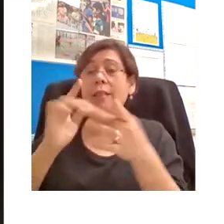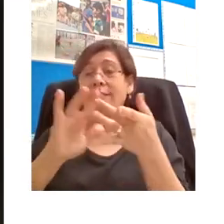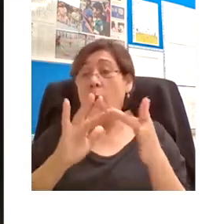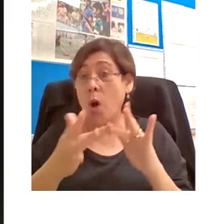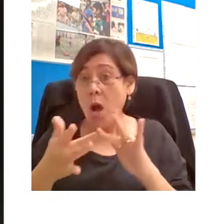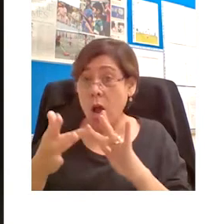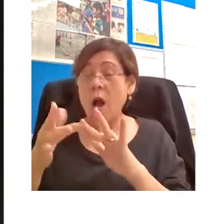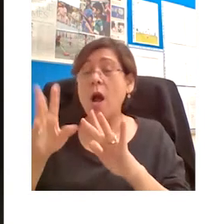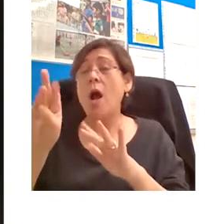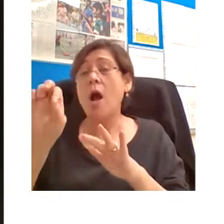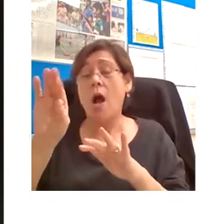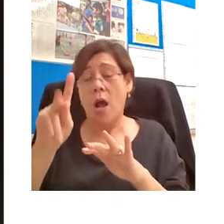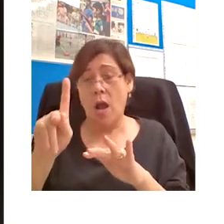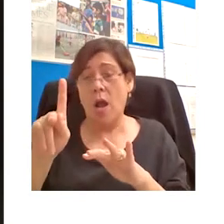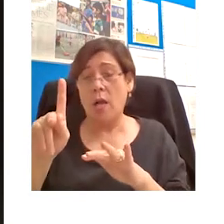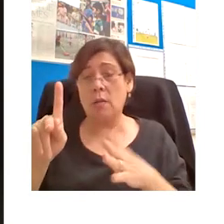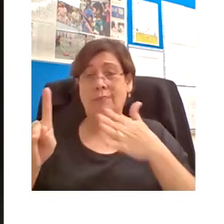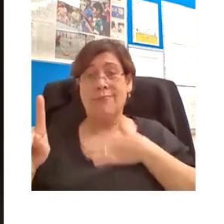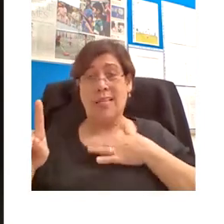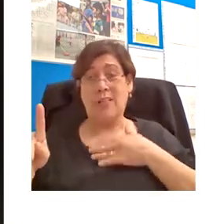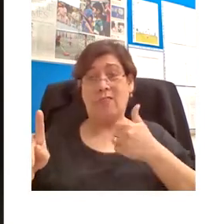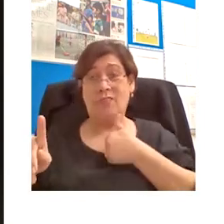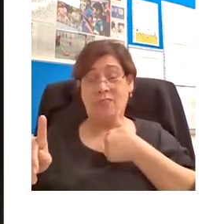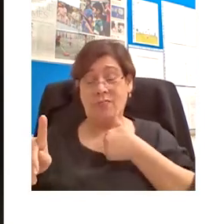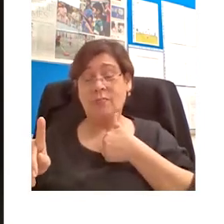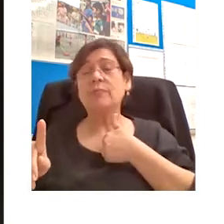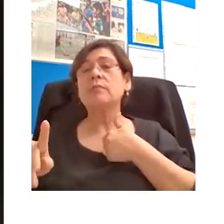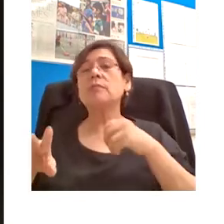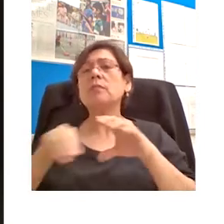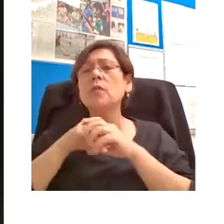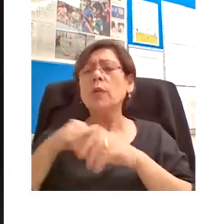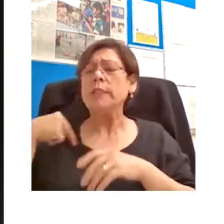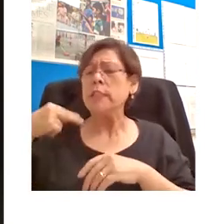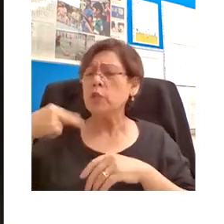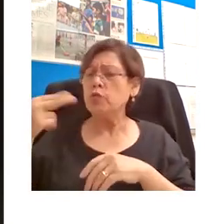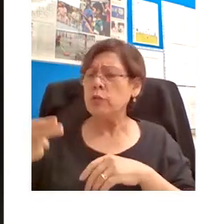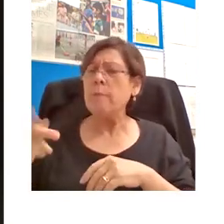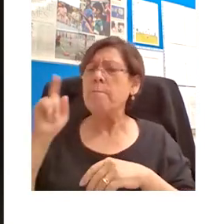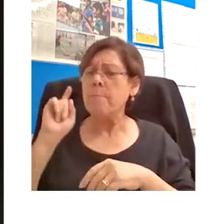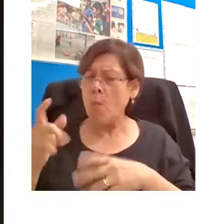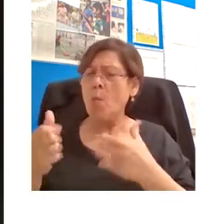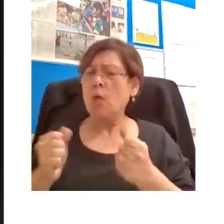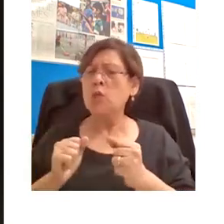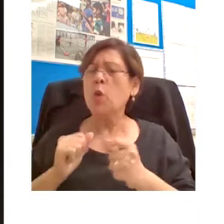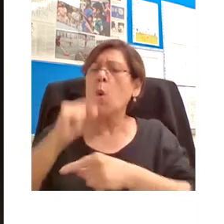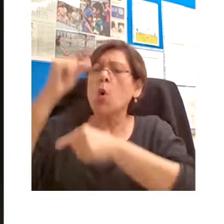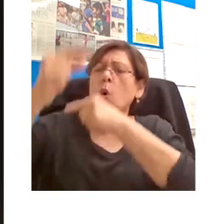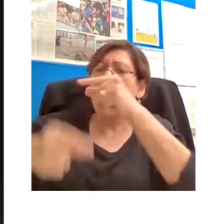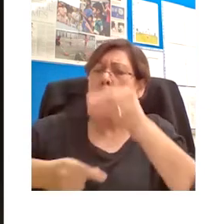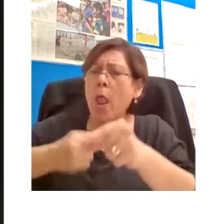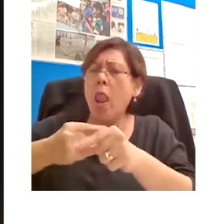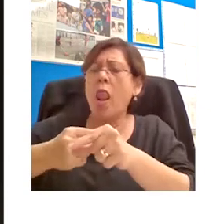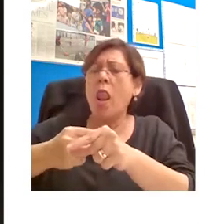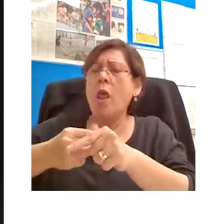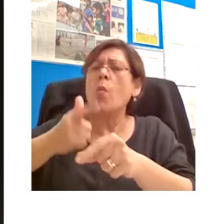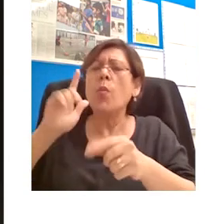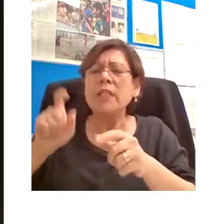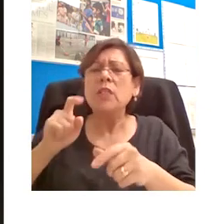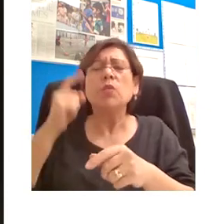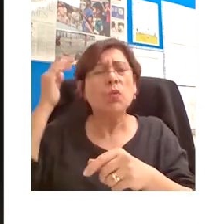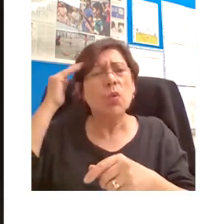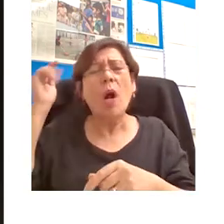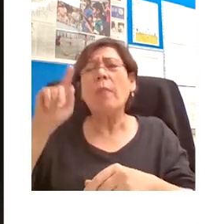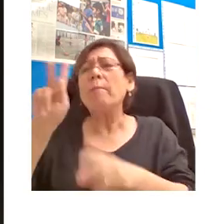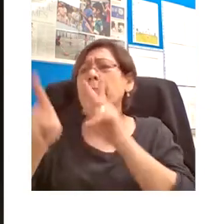is, sorry, my own discipline history is going global. We and our students now need to know about people, places and